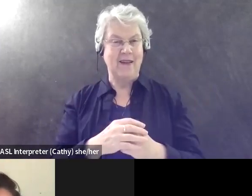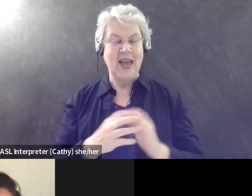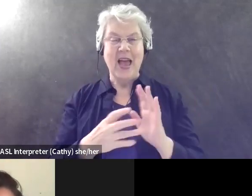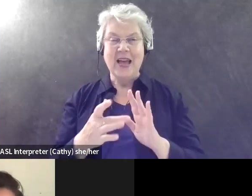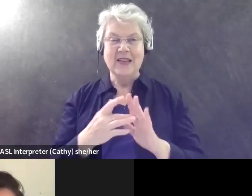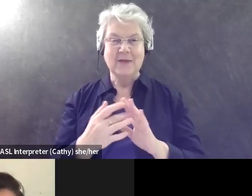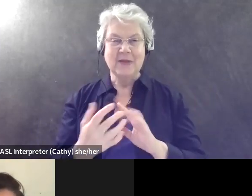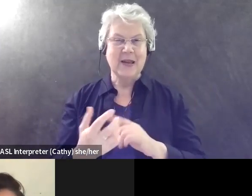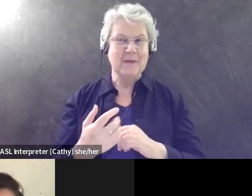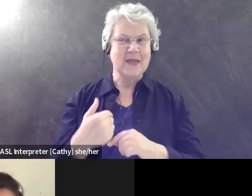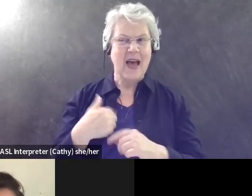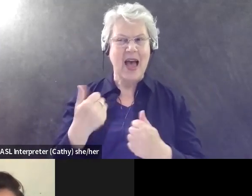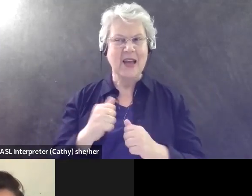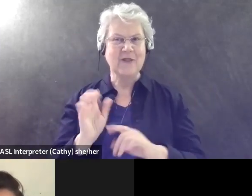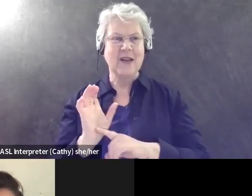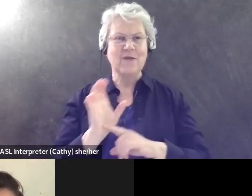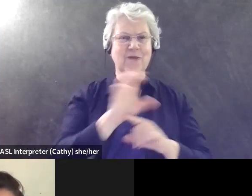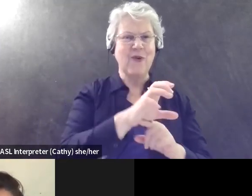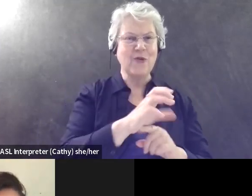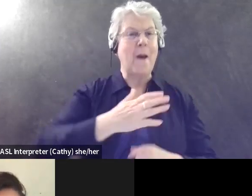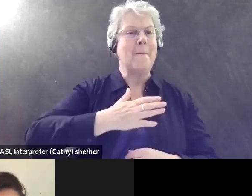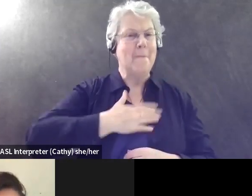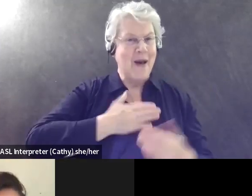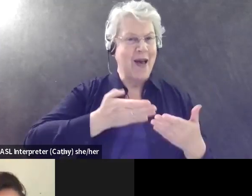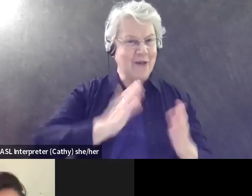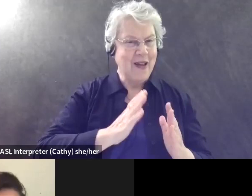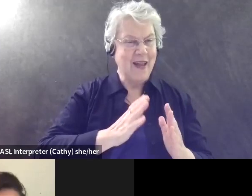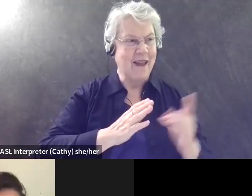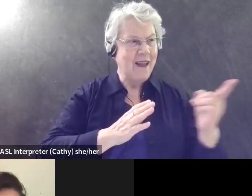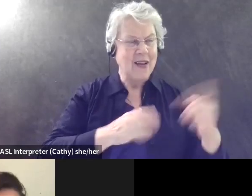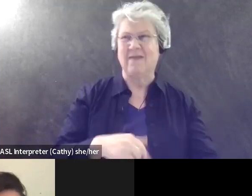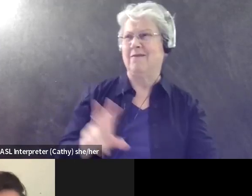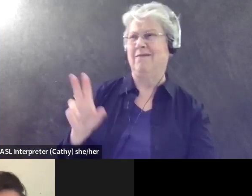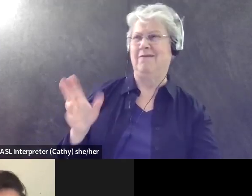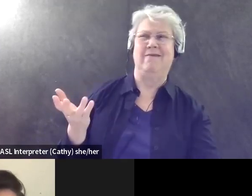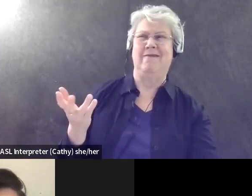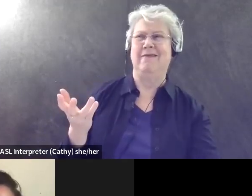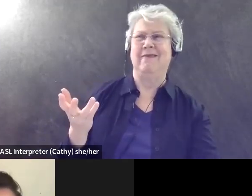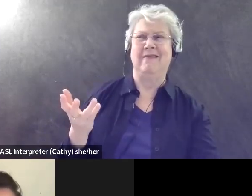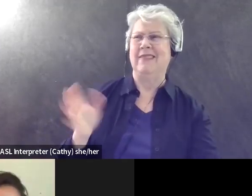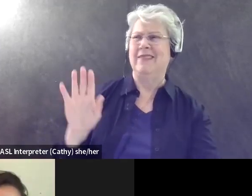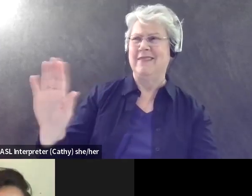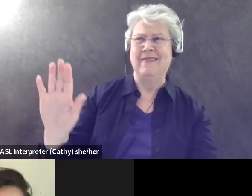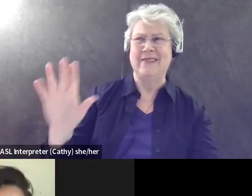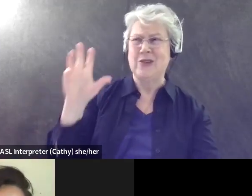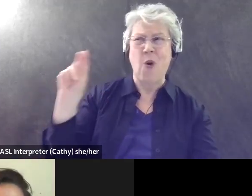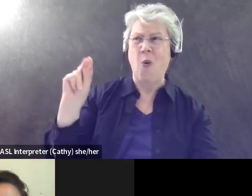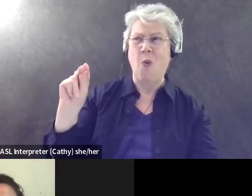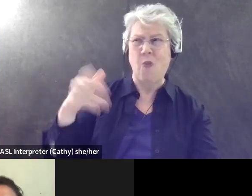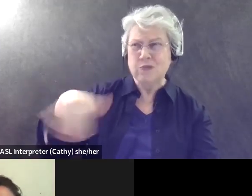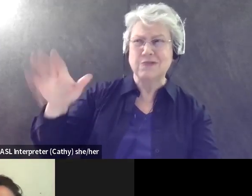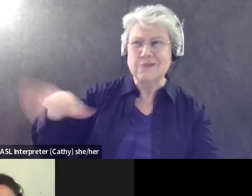trying to impose my way of burning into him. And he is like, just no, no,